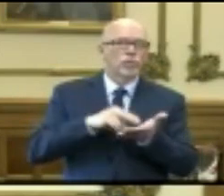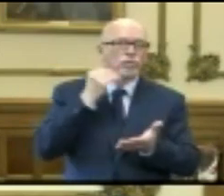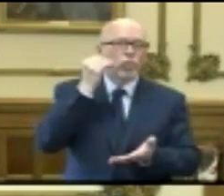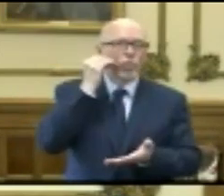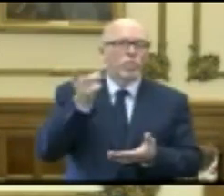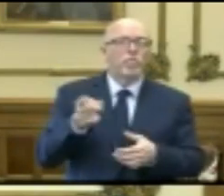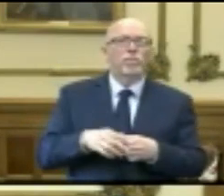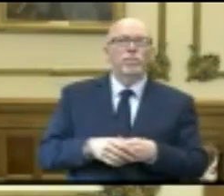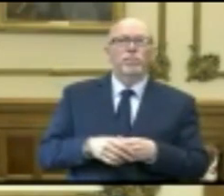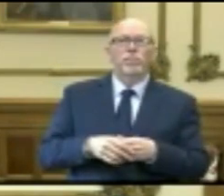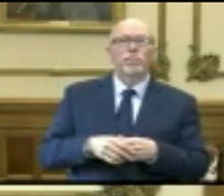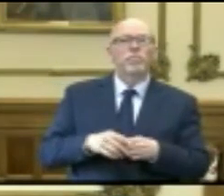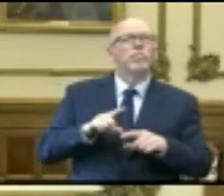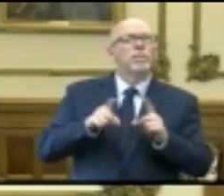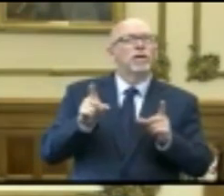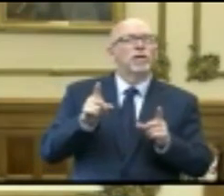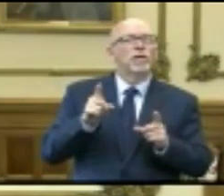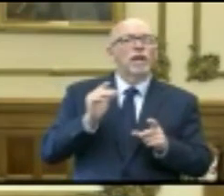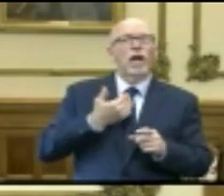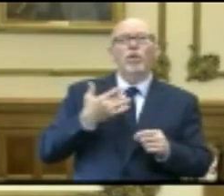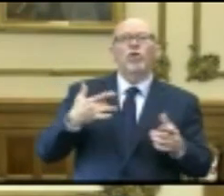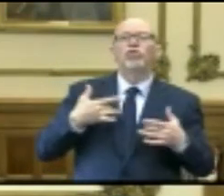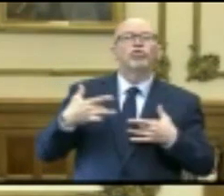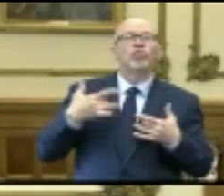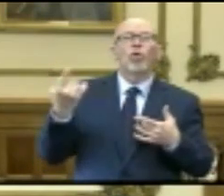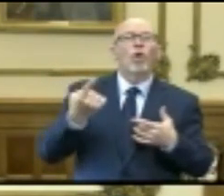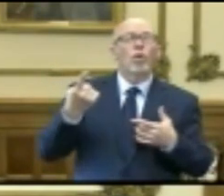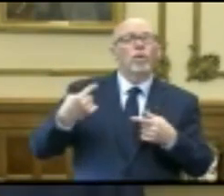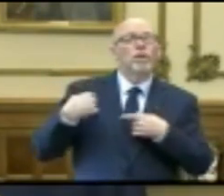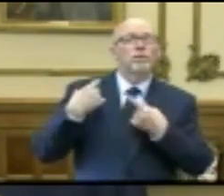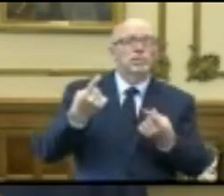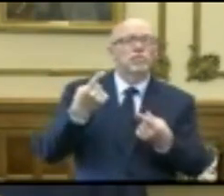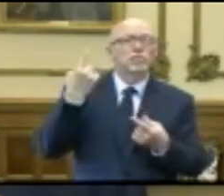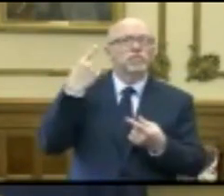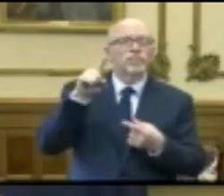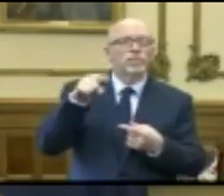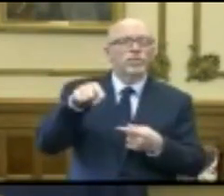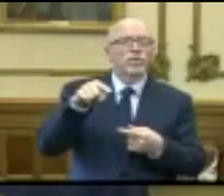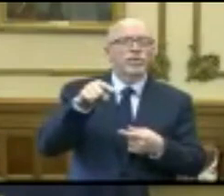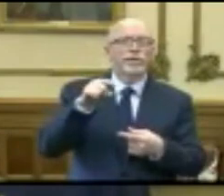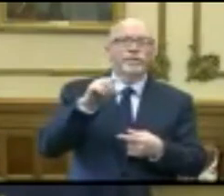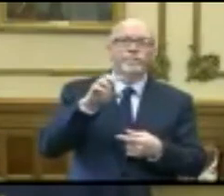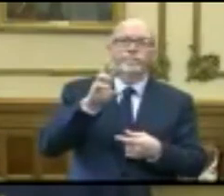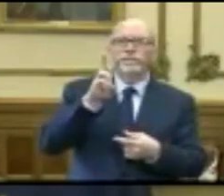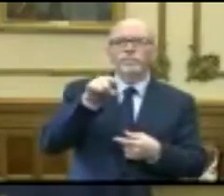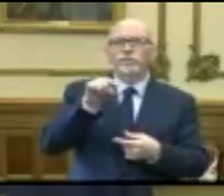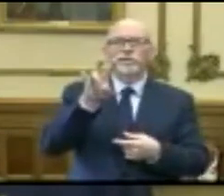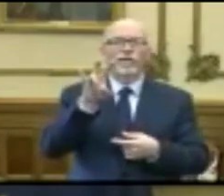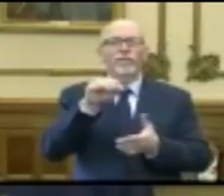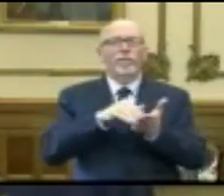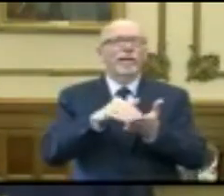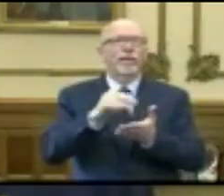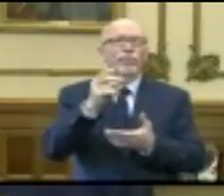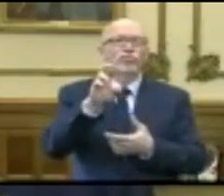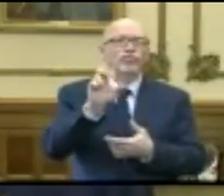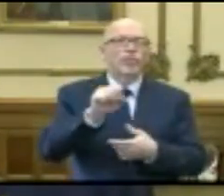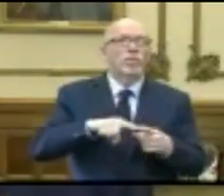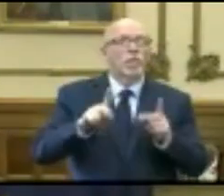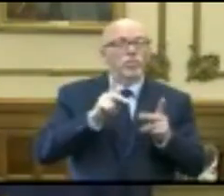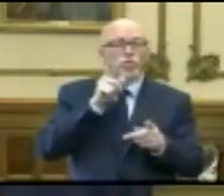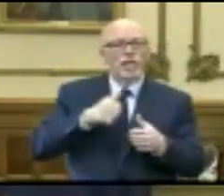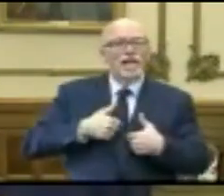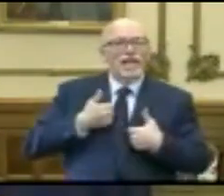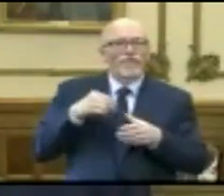homes. Our concern, Angelica, has always been for 6.7 million-plus Hoosiers, but for folks who are living in